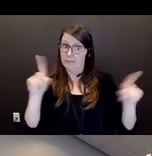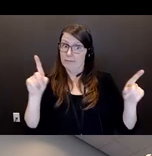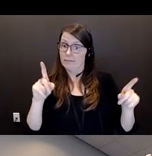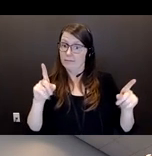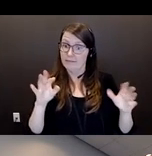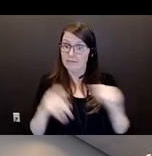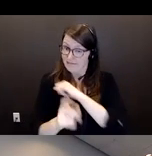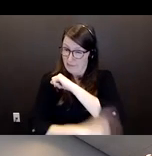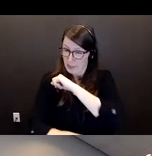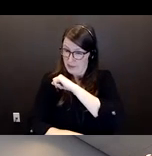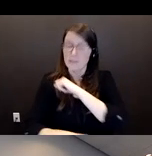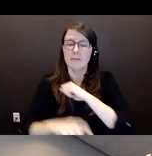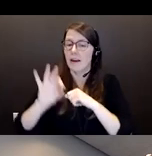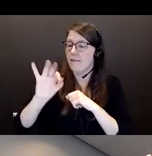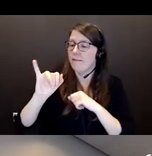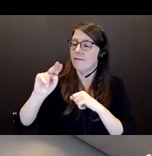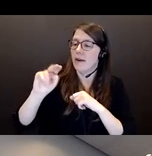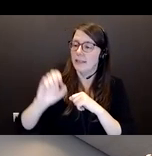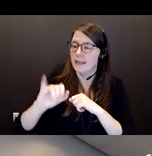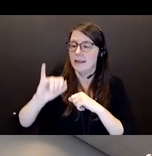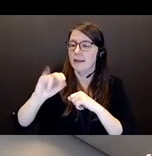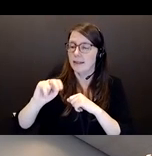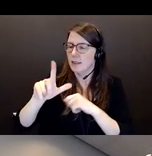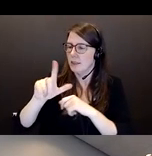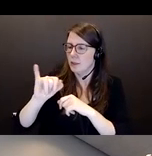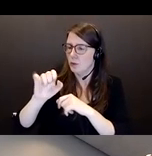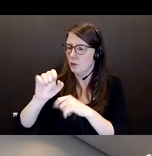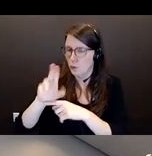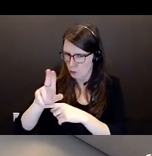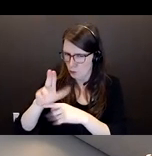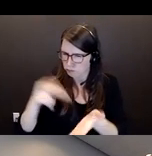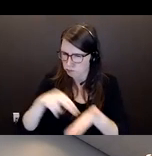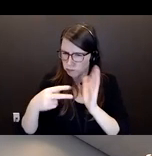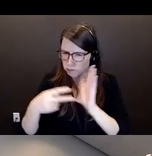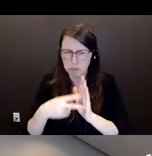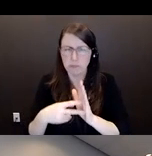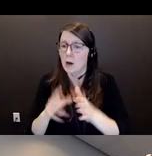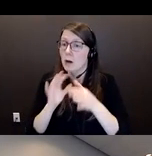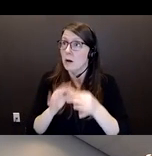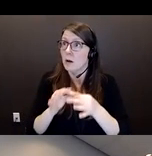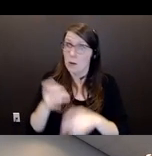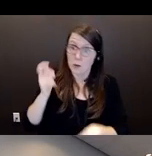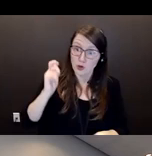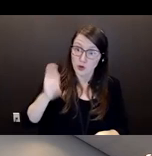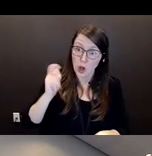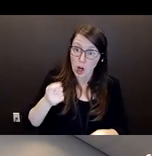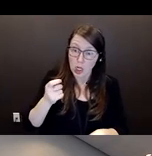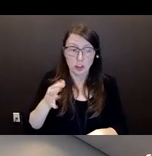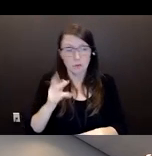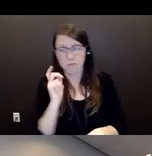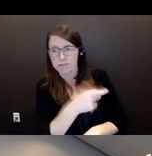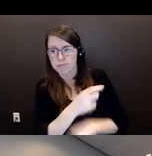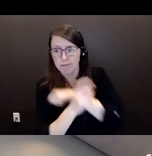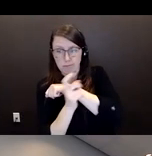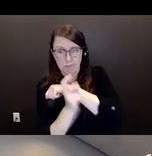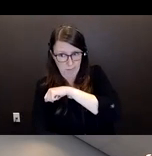understand a fine in lieu, it's directly related to the sentencing process. So in the criminal justice system,